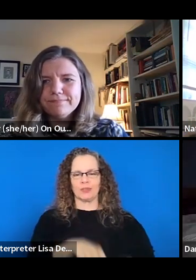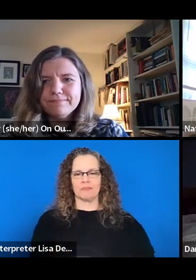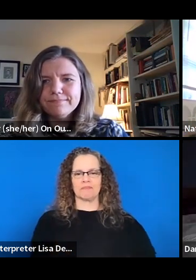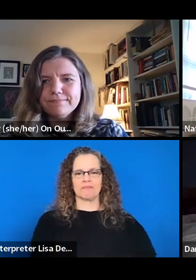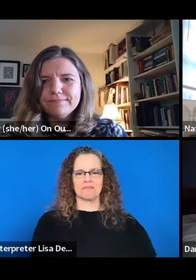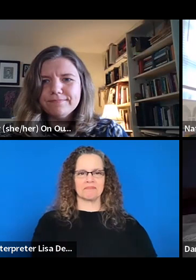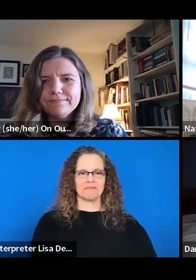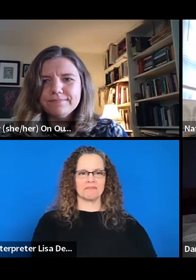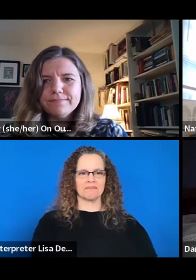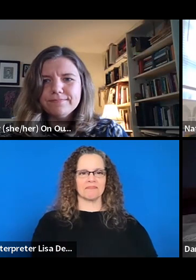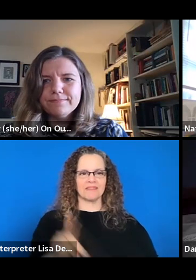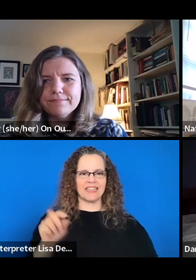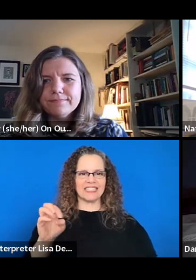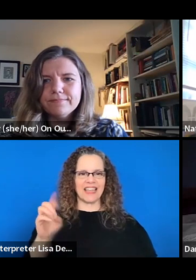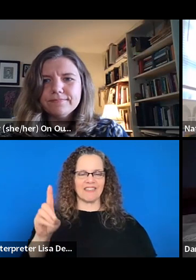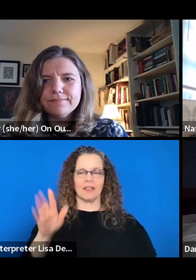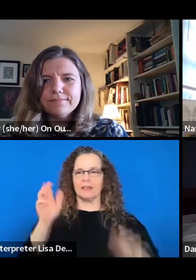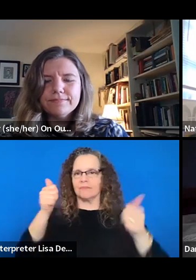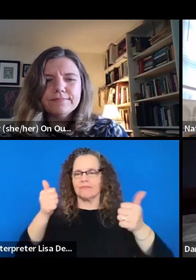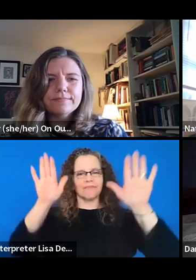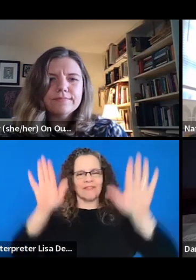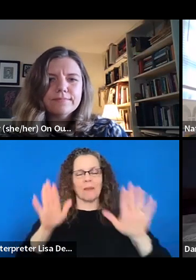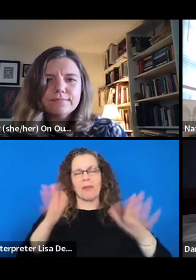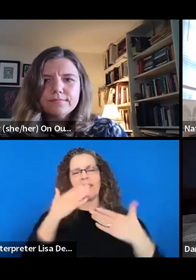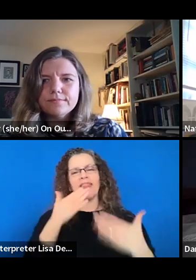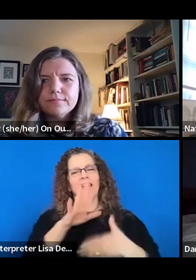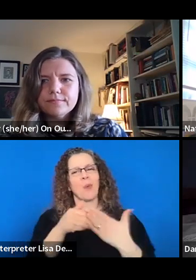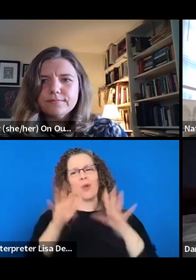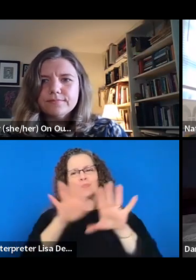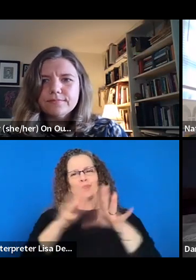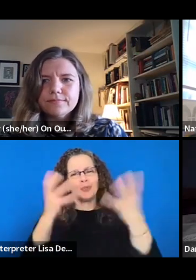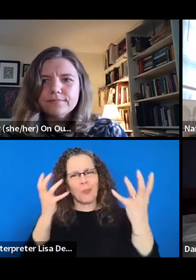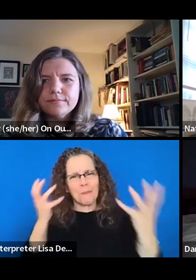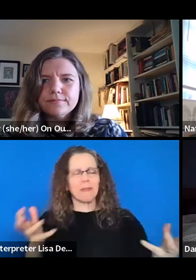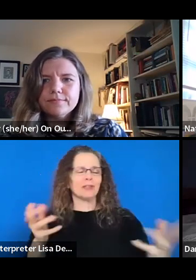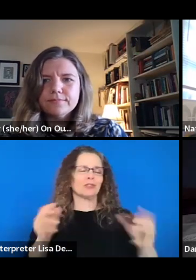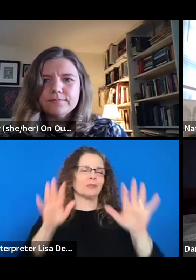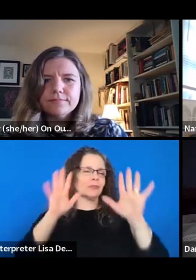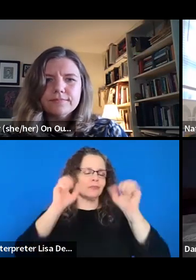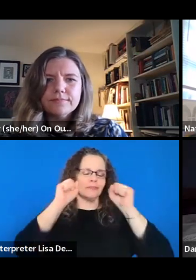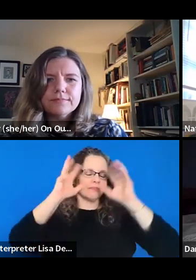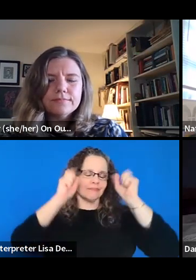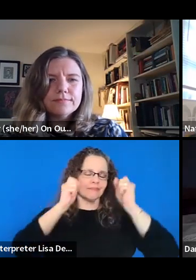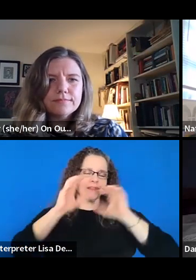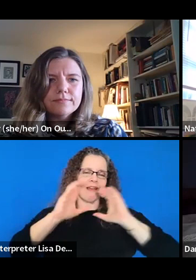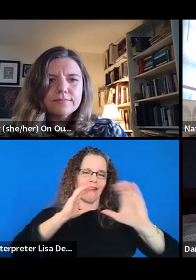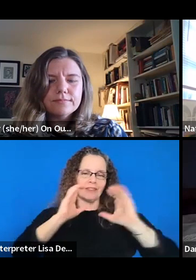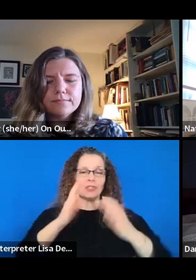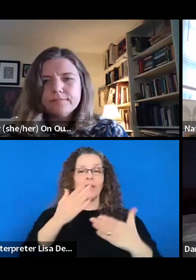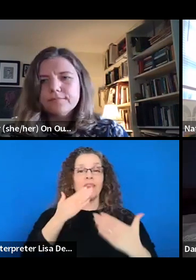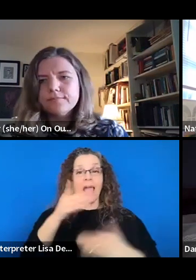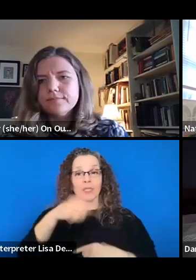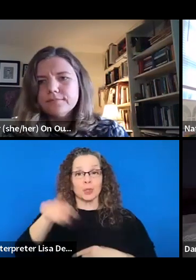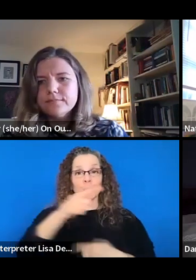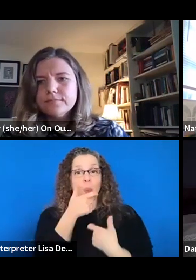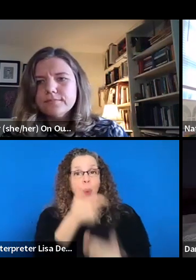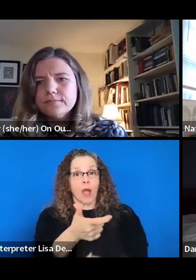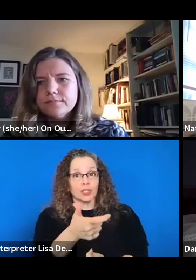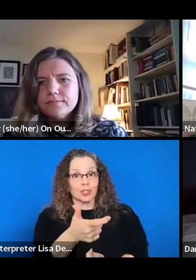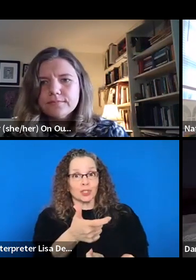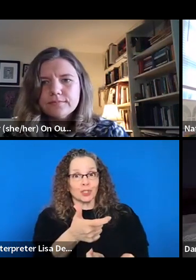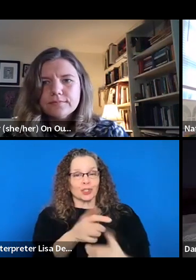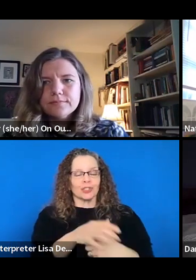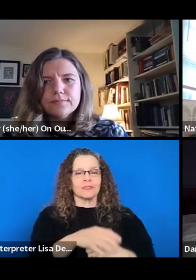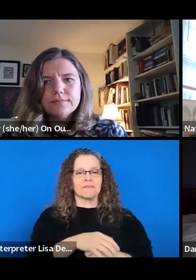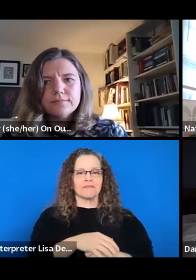Fabulous. All right. Thank you all so much. This has been an incredible conversation. Thanks to those watching. Um, I hope